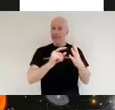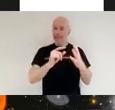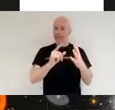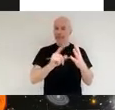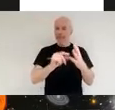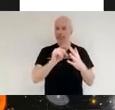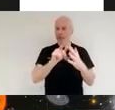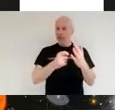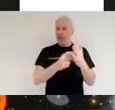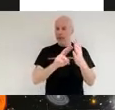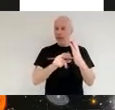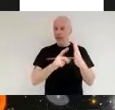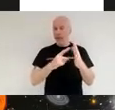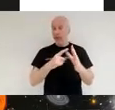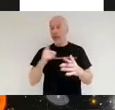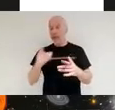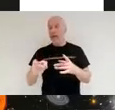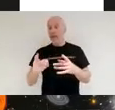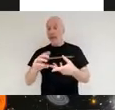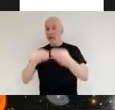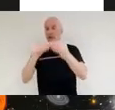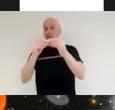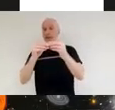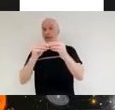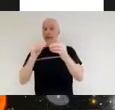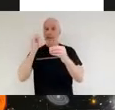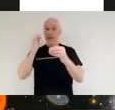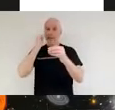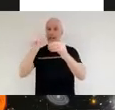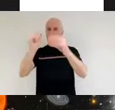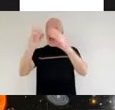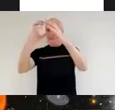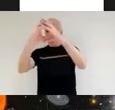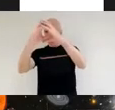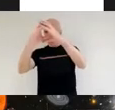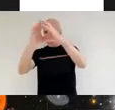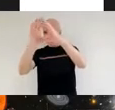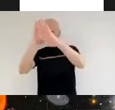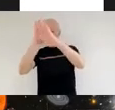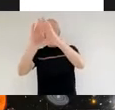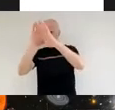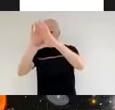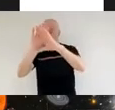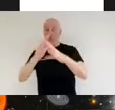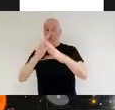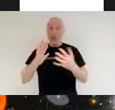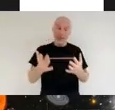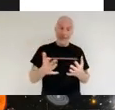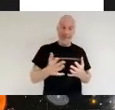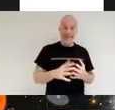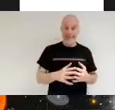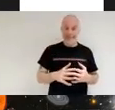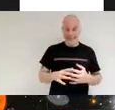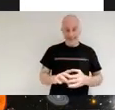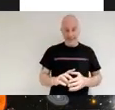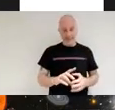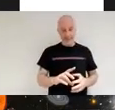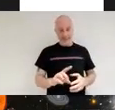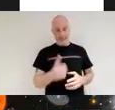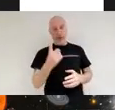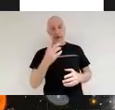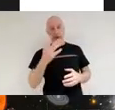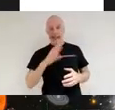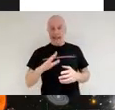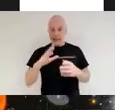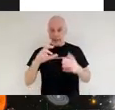material into those original galaxies but until we actually image that time or until we start to get that light we